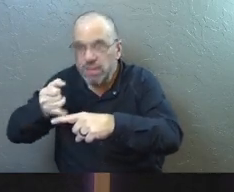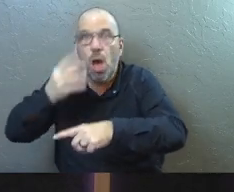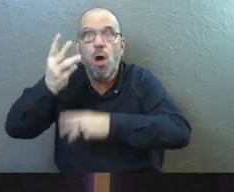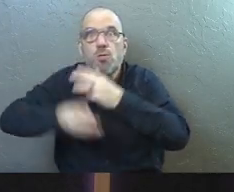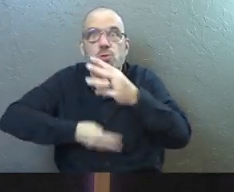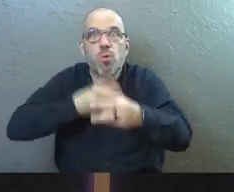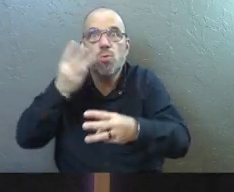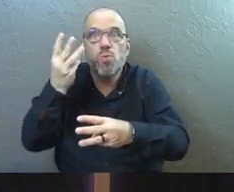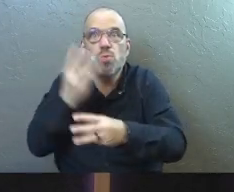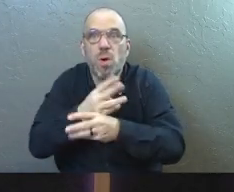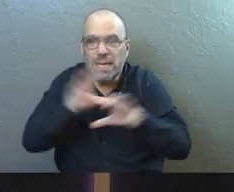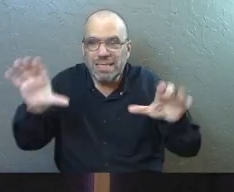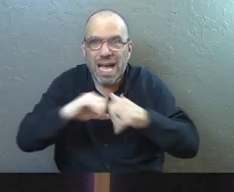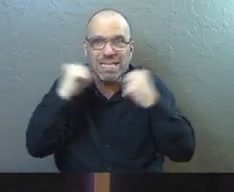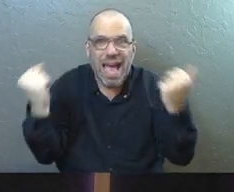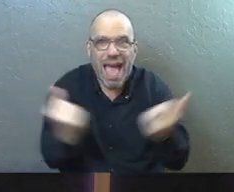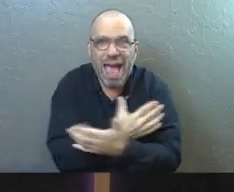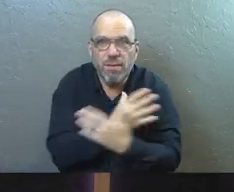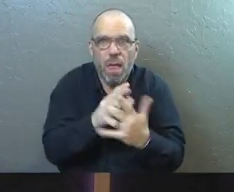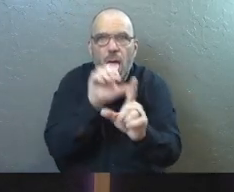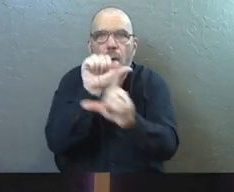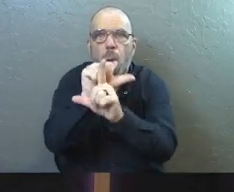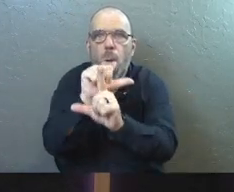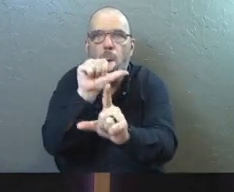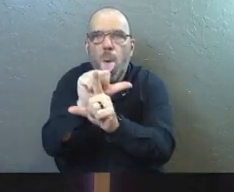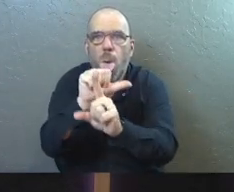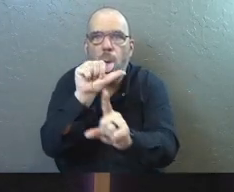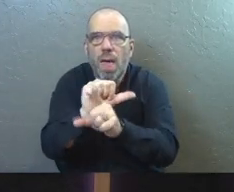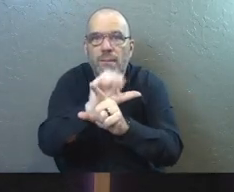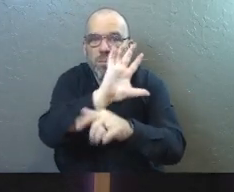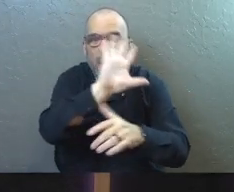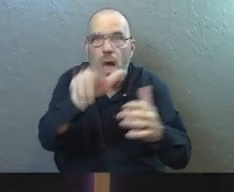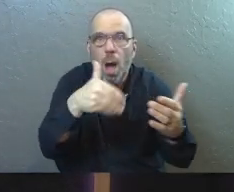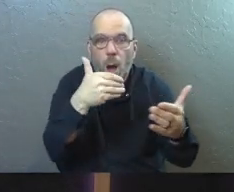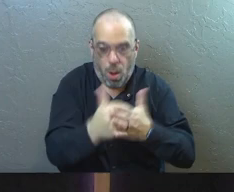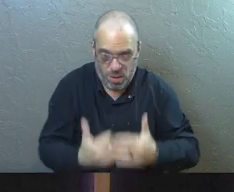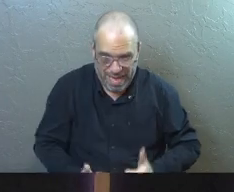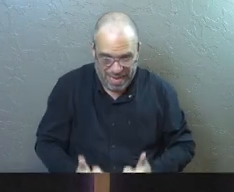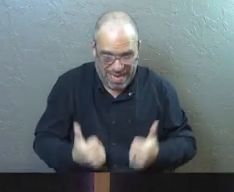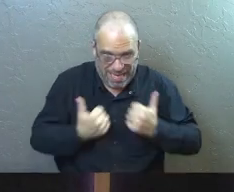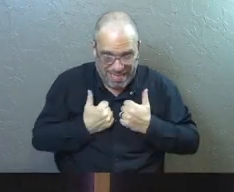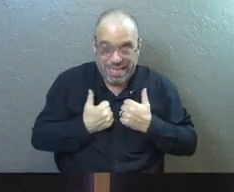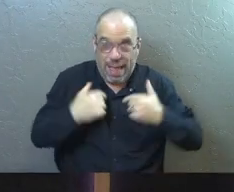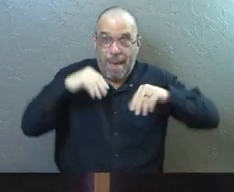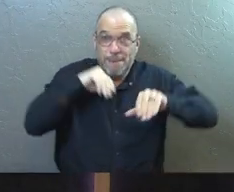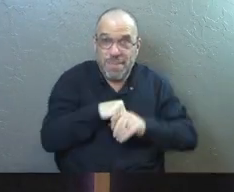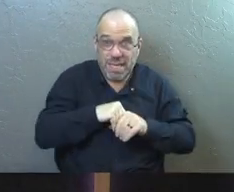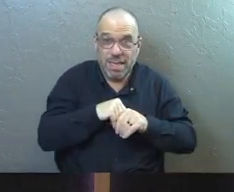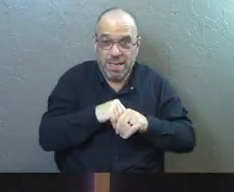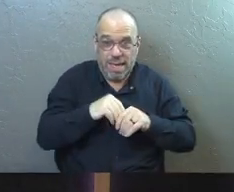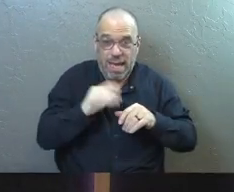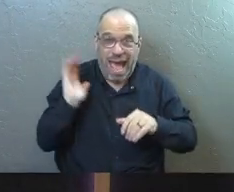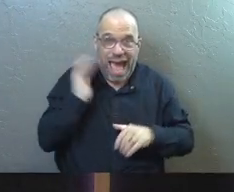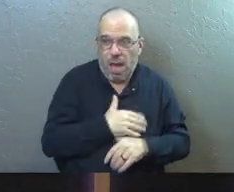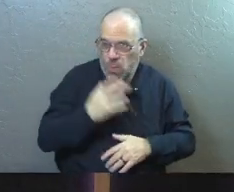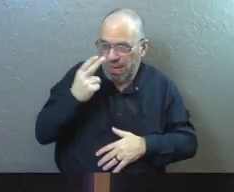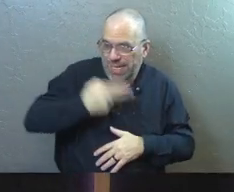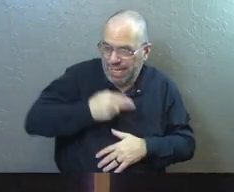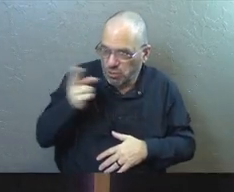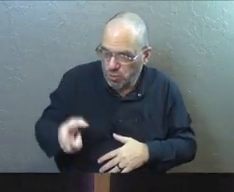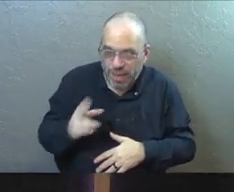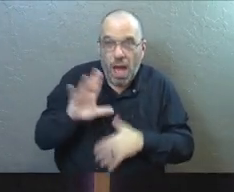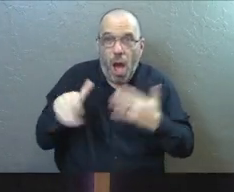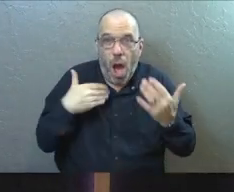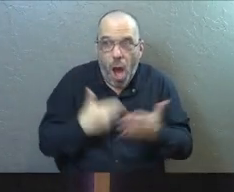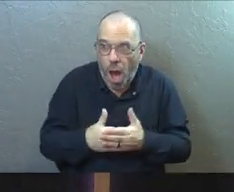world does everything to brainwash us with the idea that all that exists in us, our entire legacy, is